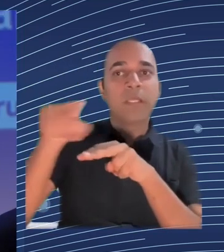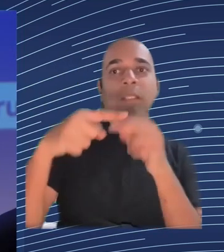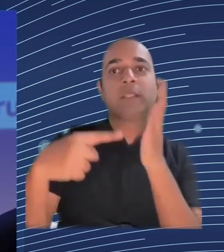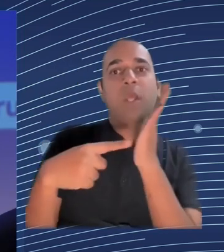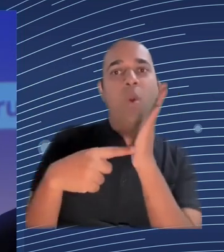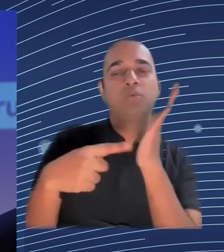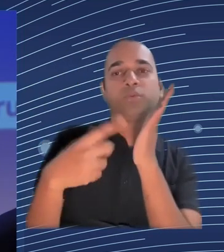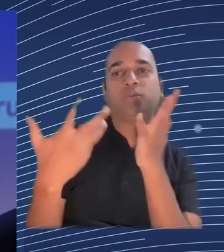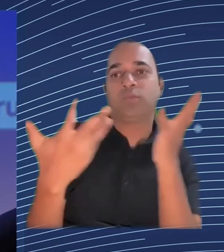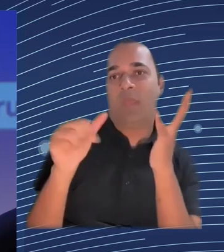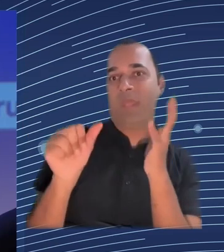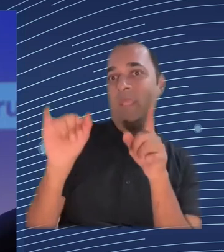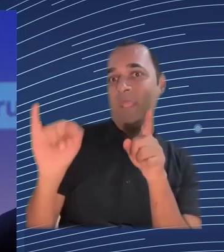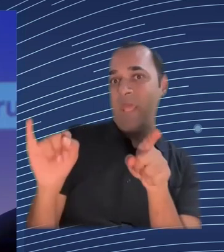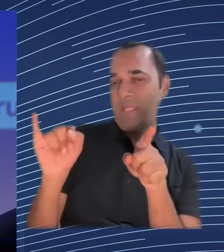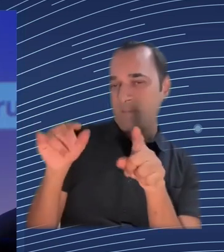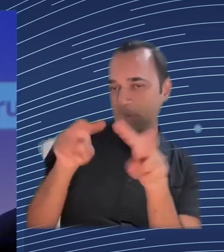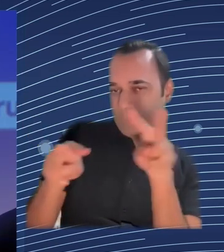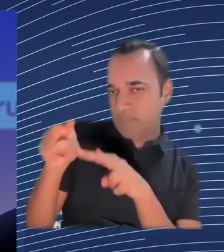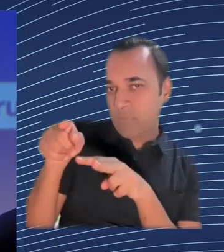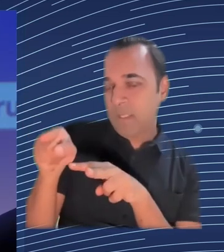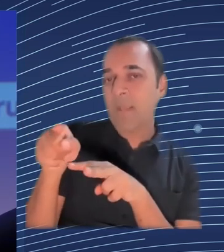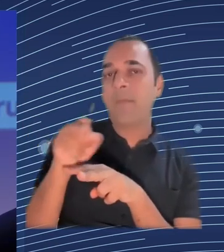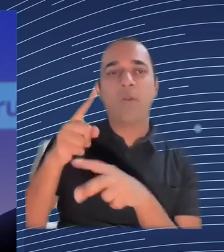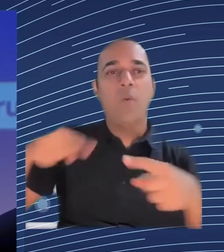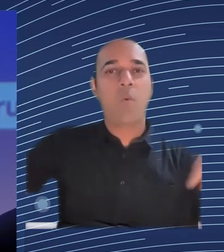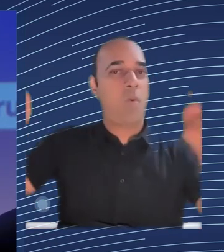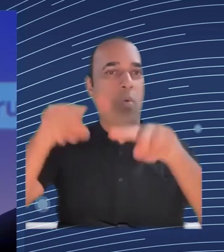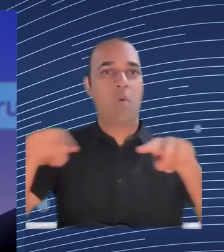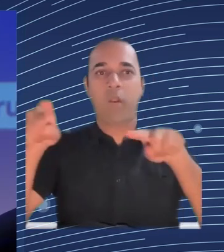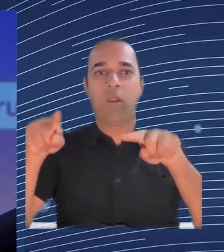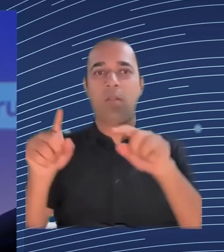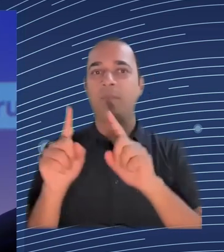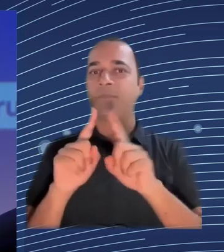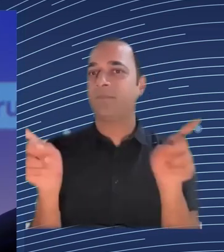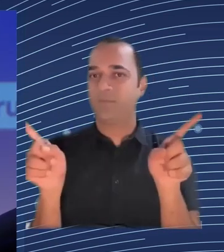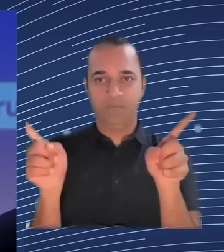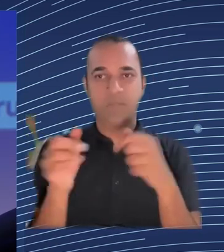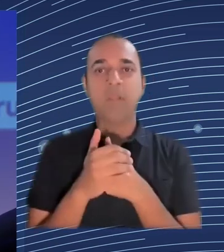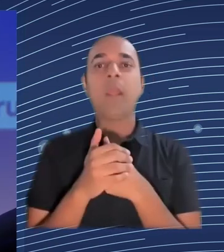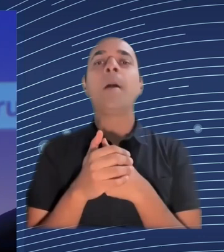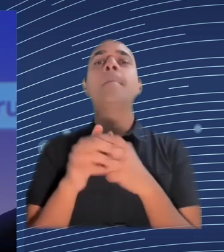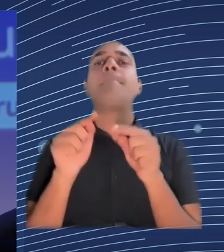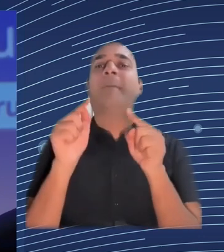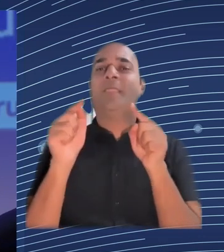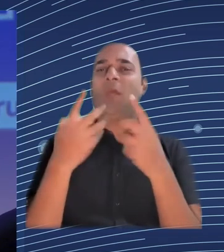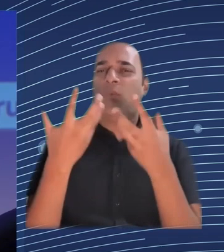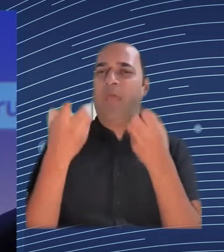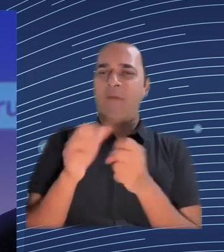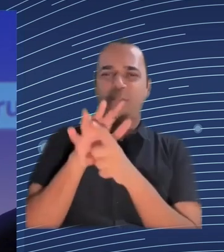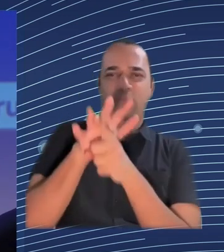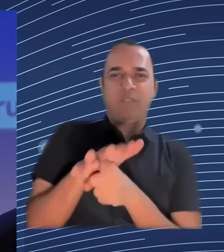intervention of public auditing for make sure if that is true or not because courts